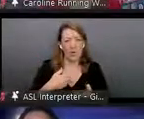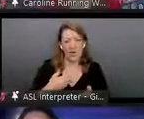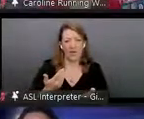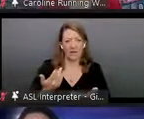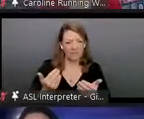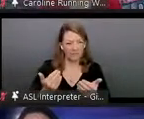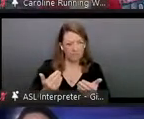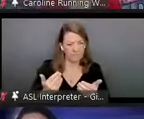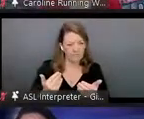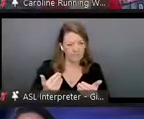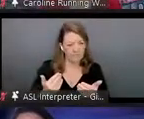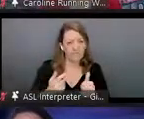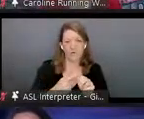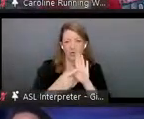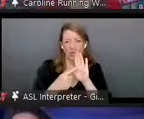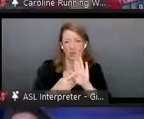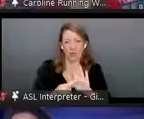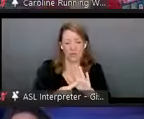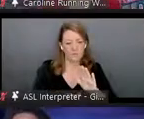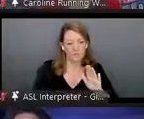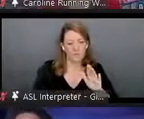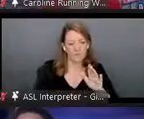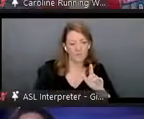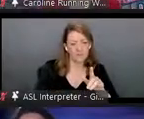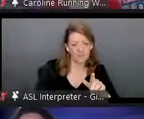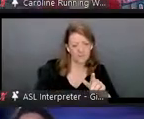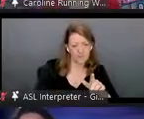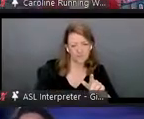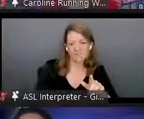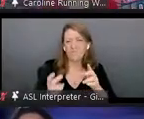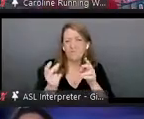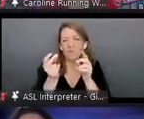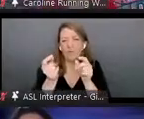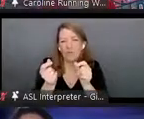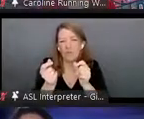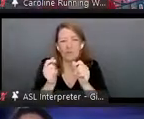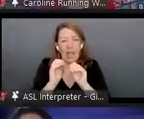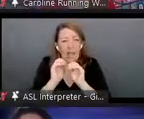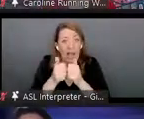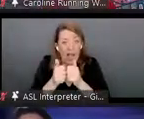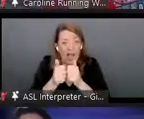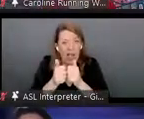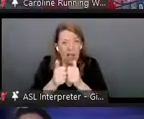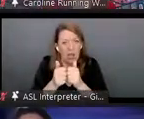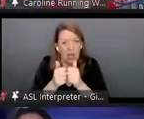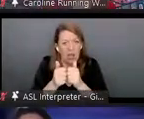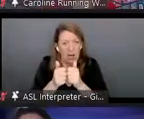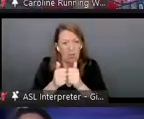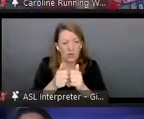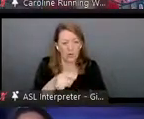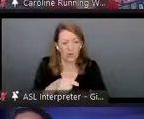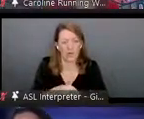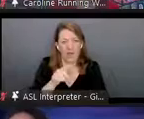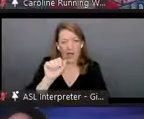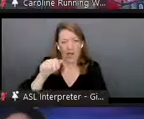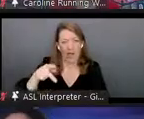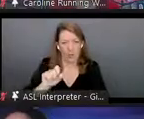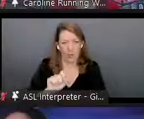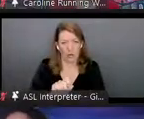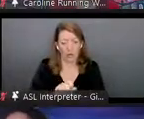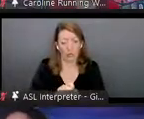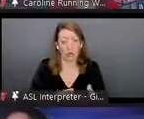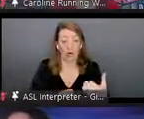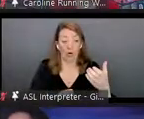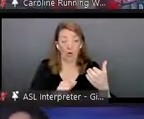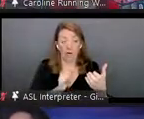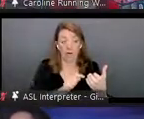so just real quickly this is how it works it's a on device number one privacy